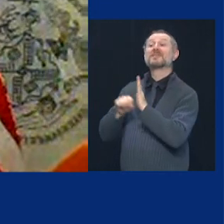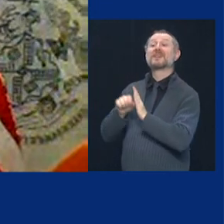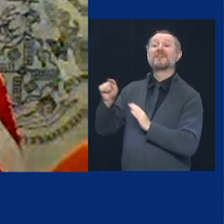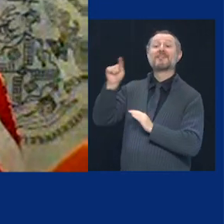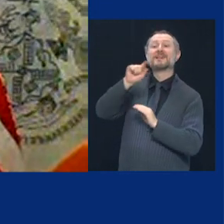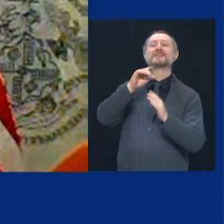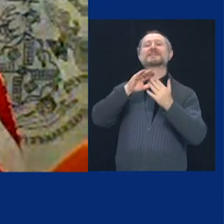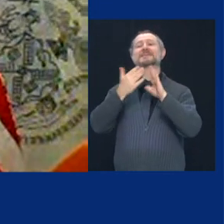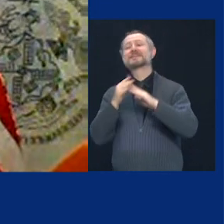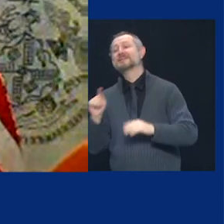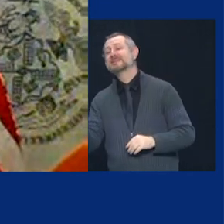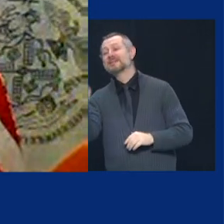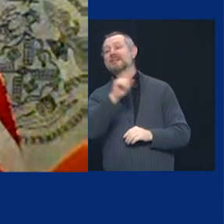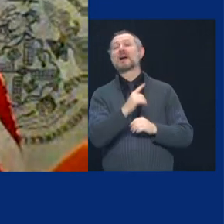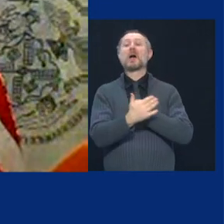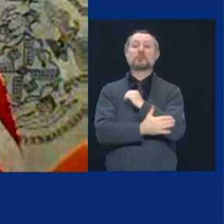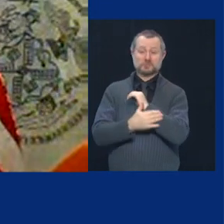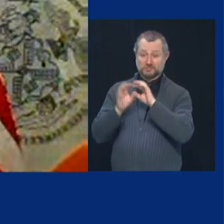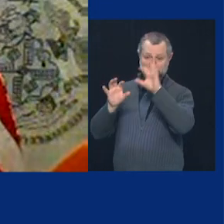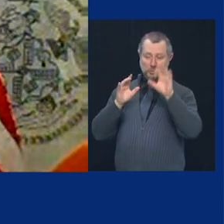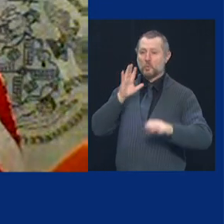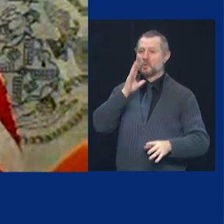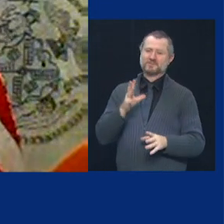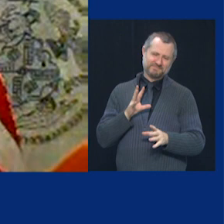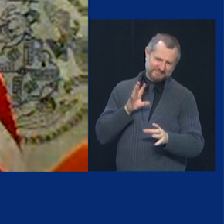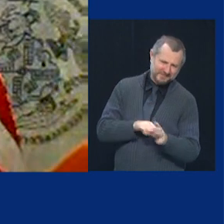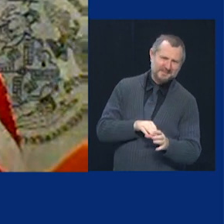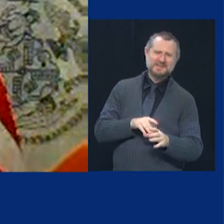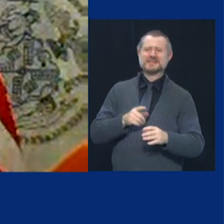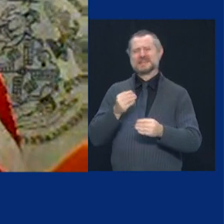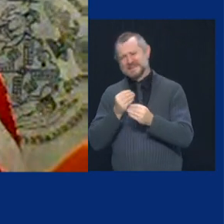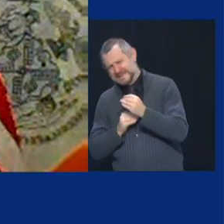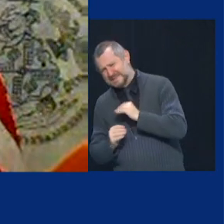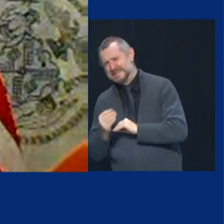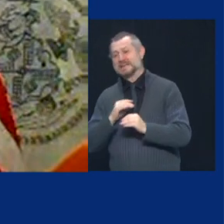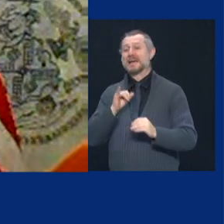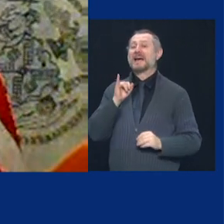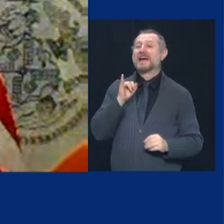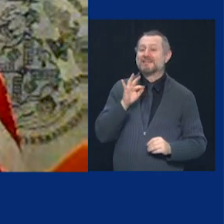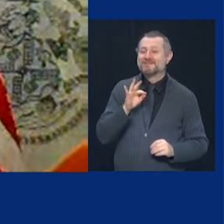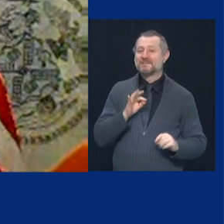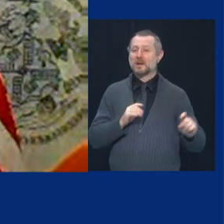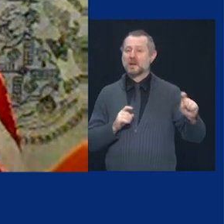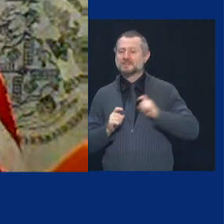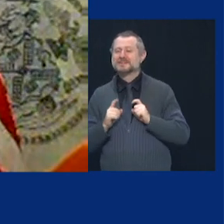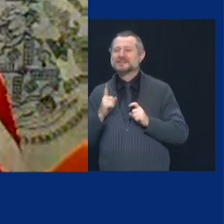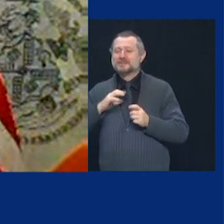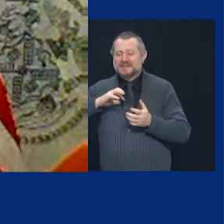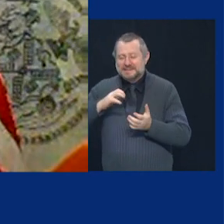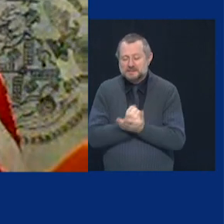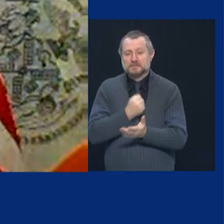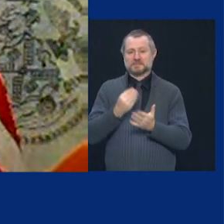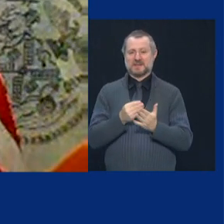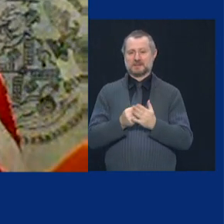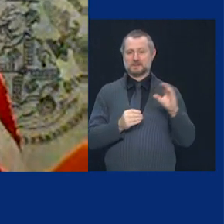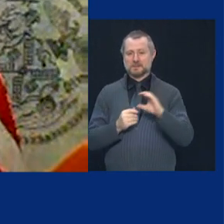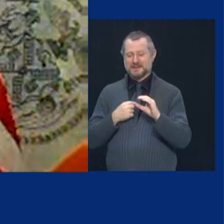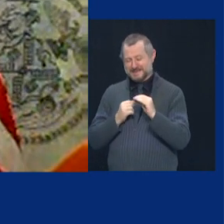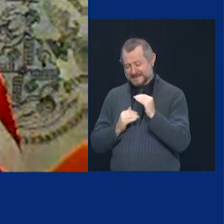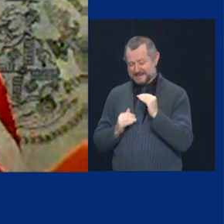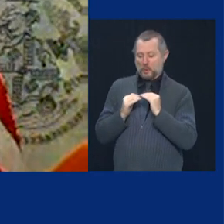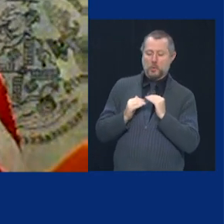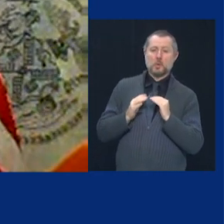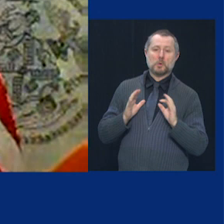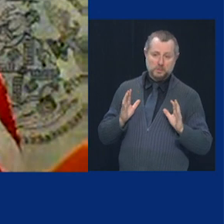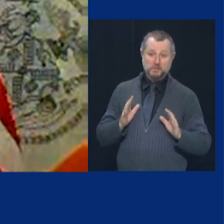do our all if we're just given the opportunity to get back on our feet i also know this city